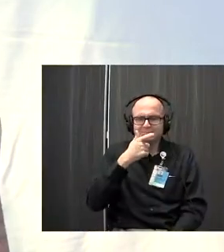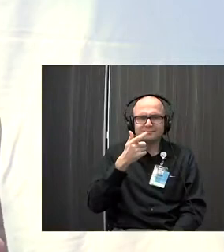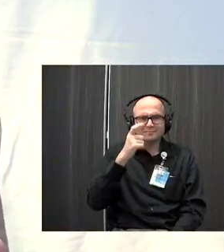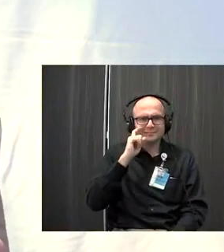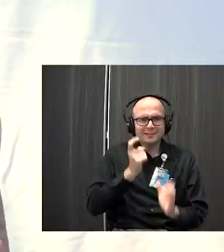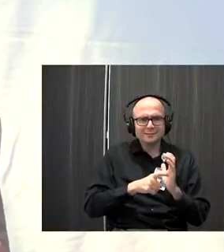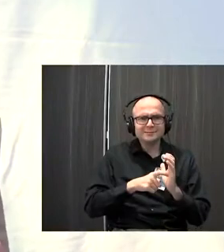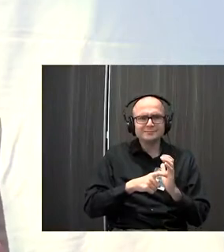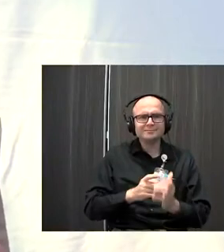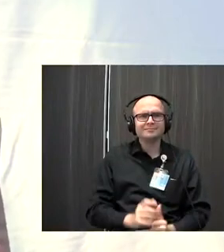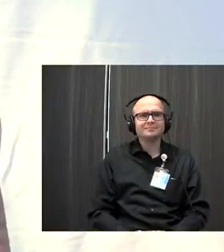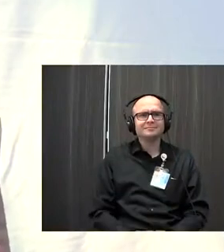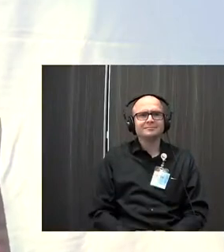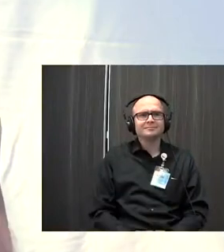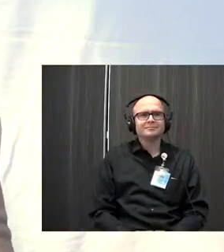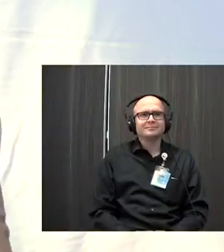when they took a bite?